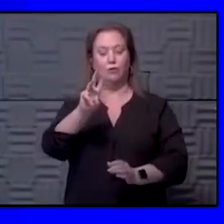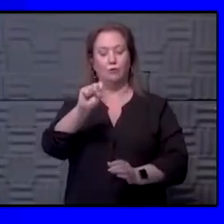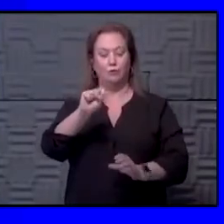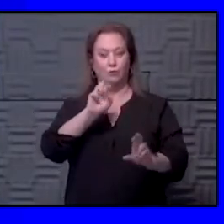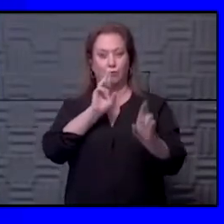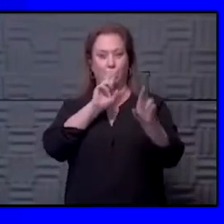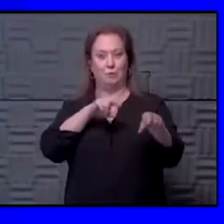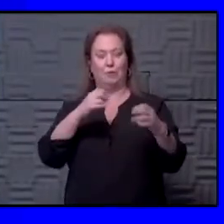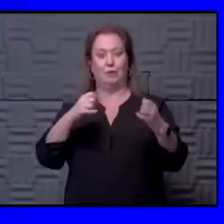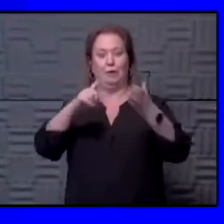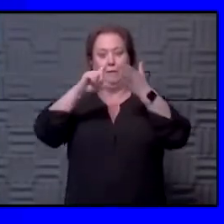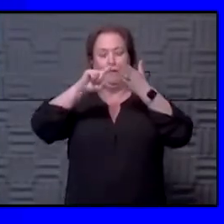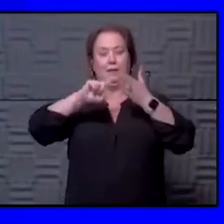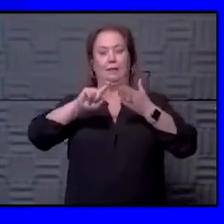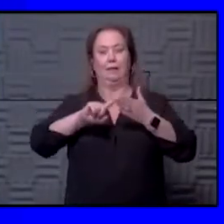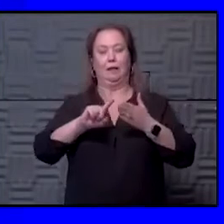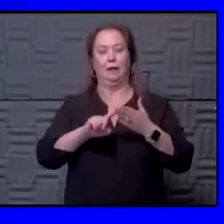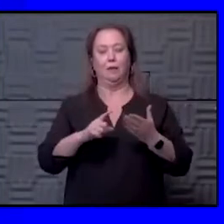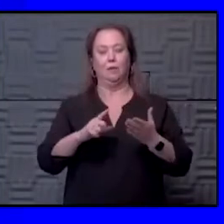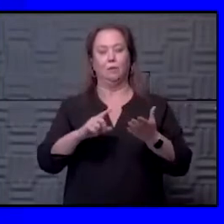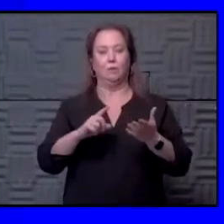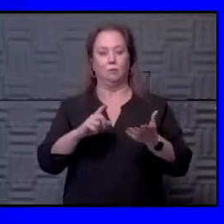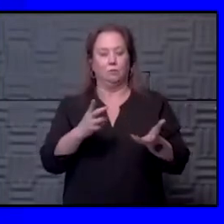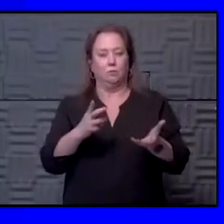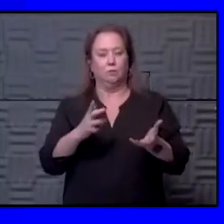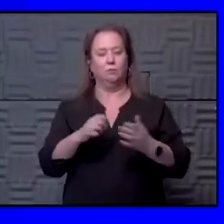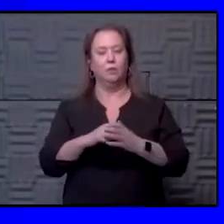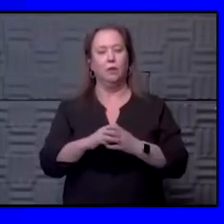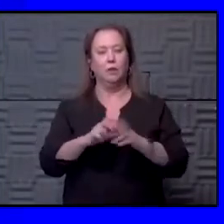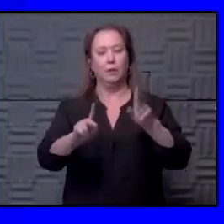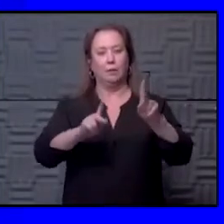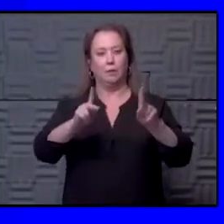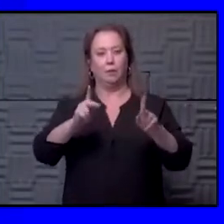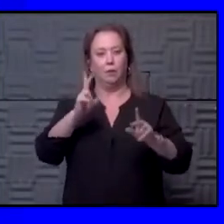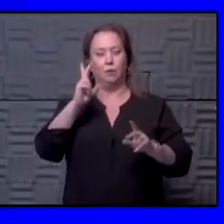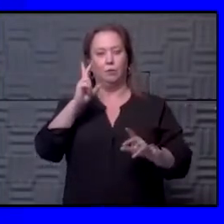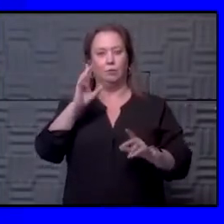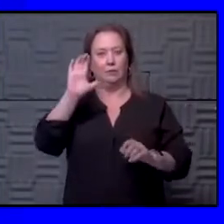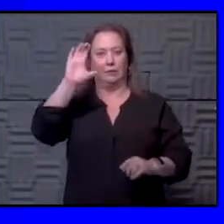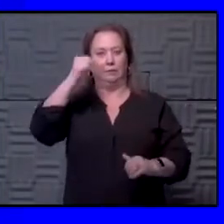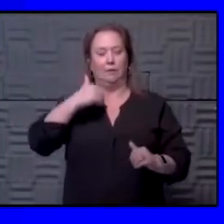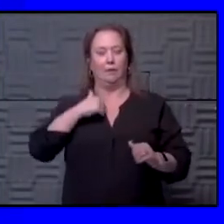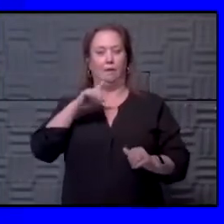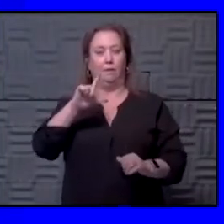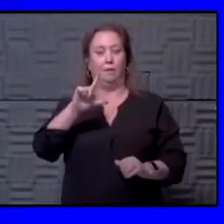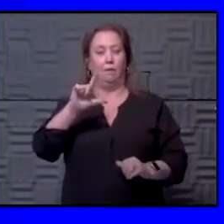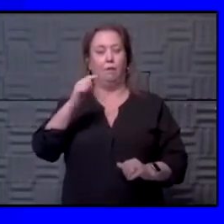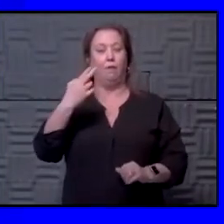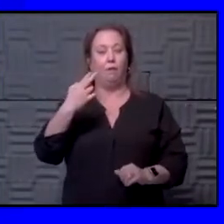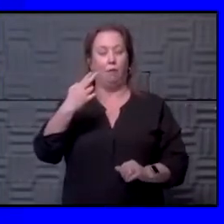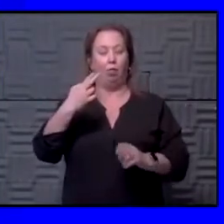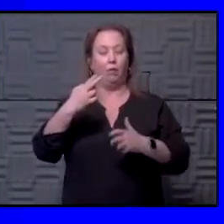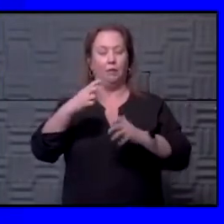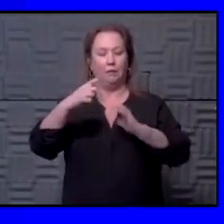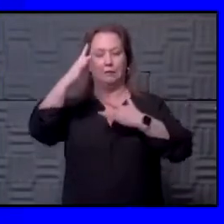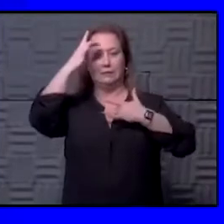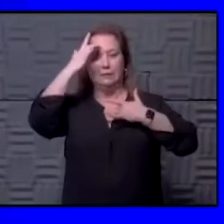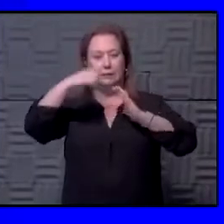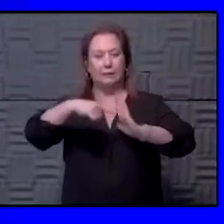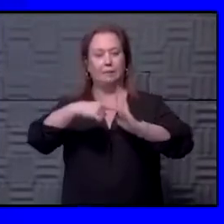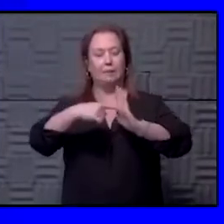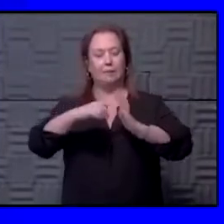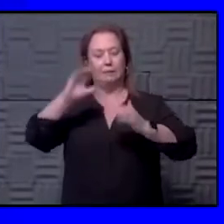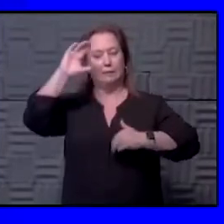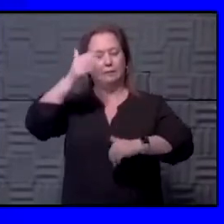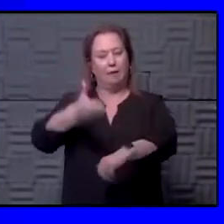it's being investigated fully, you know, what that mechanism would be, but people who do seem to have long-haul symptoms seem to have an